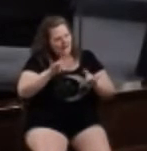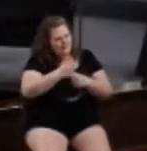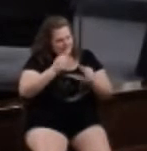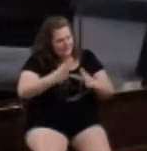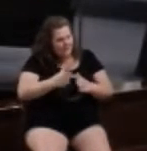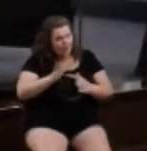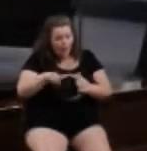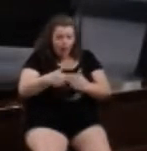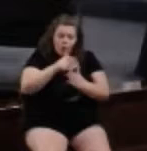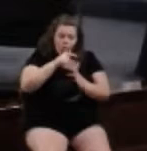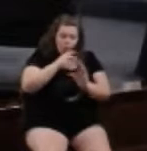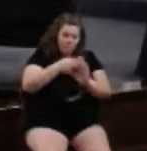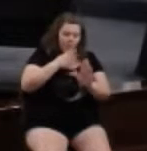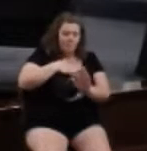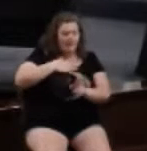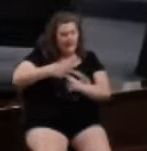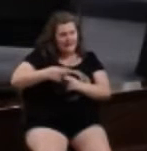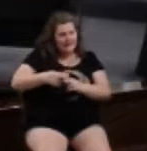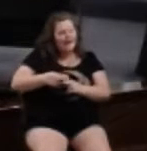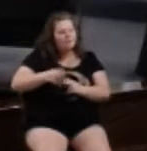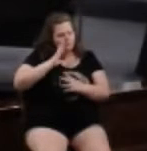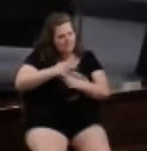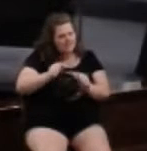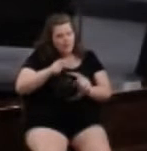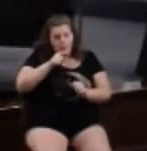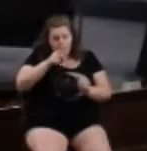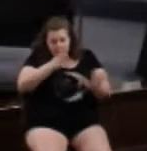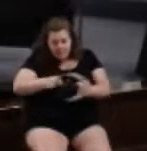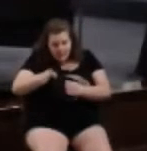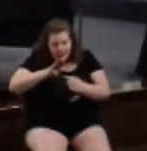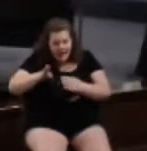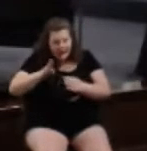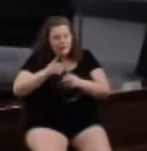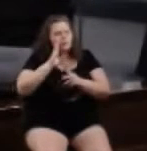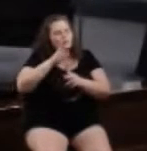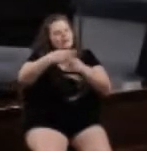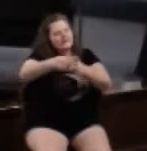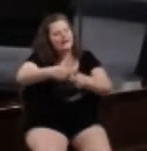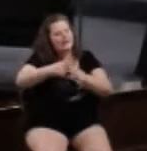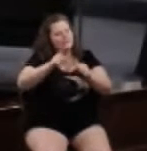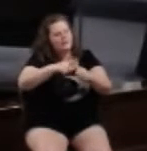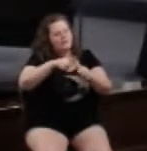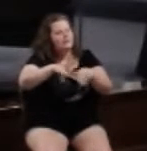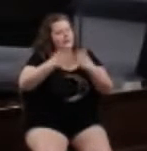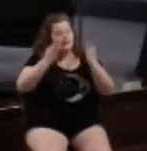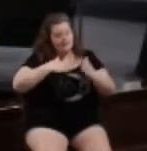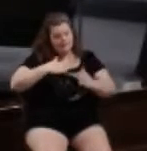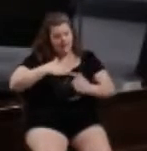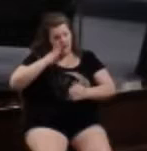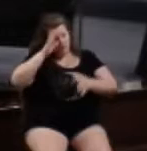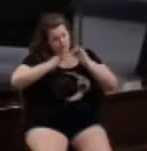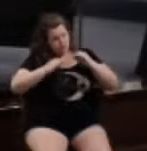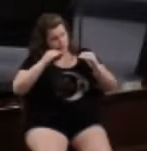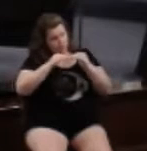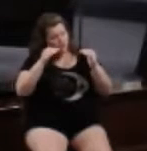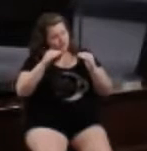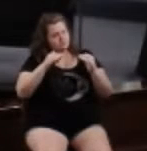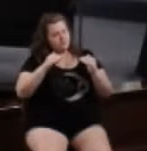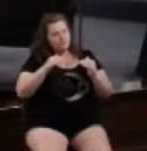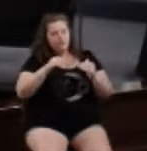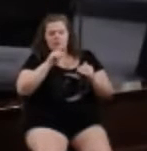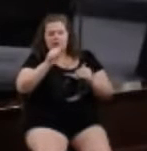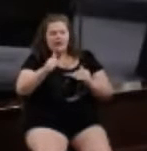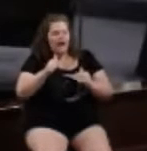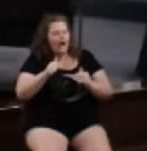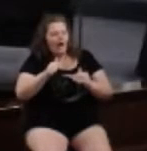the Lord says, who reveals his plan made from the beginning. And so my judgment is that we should not insist that the Gentiles who